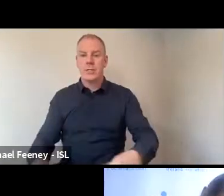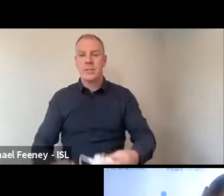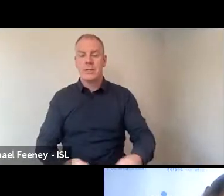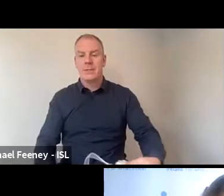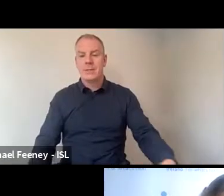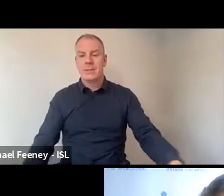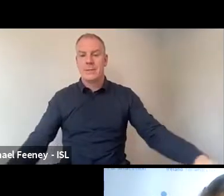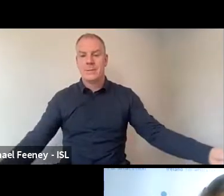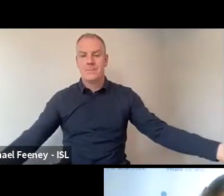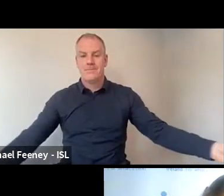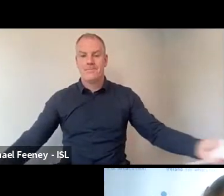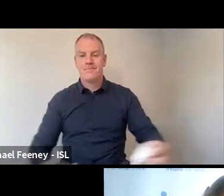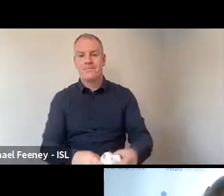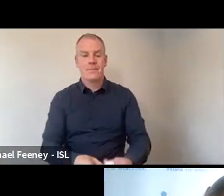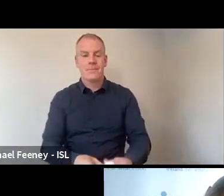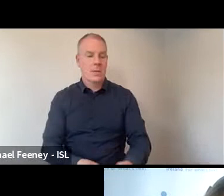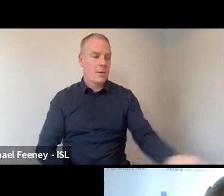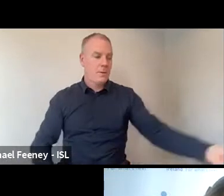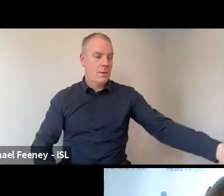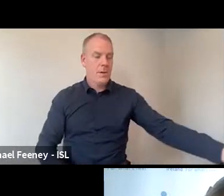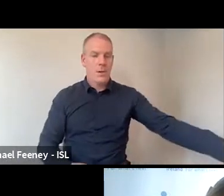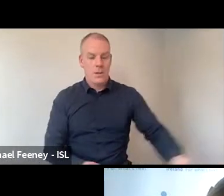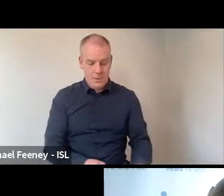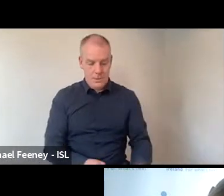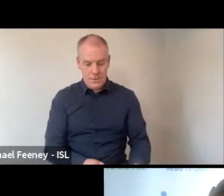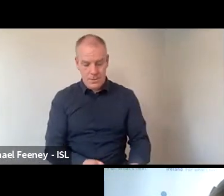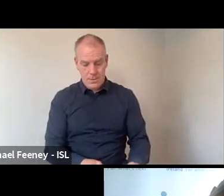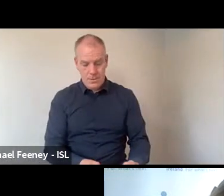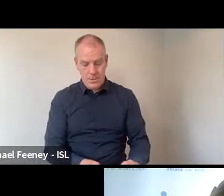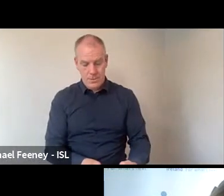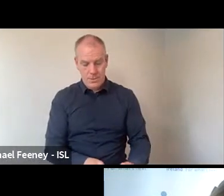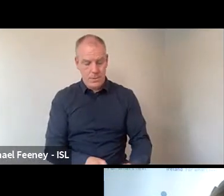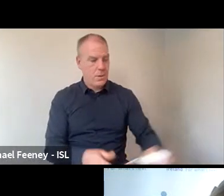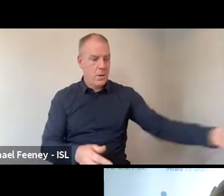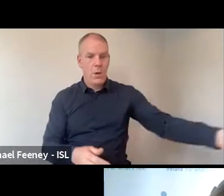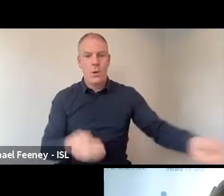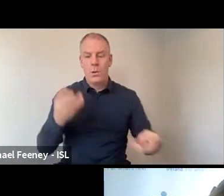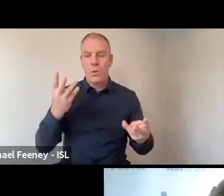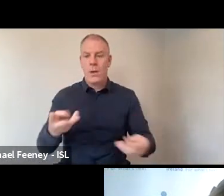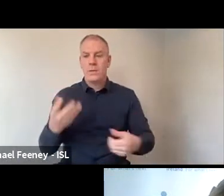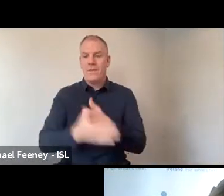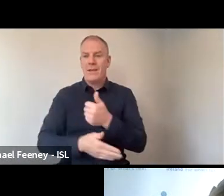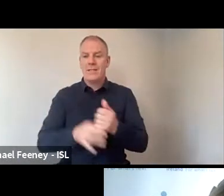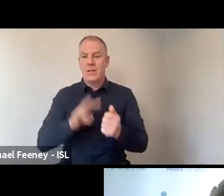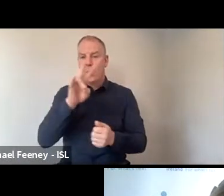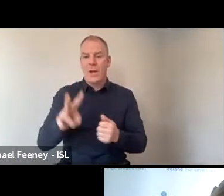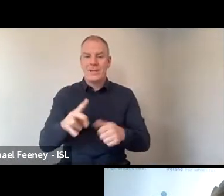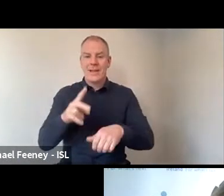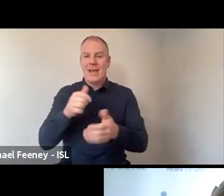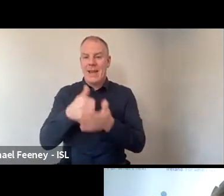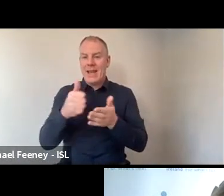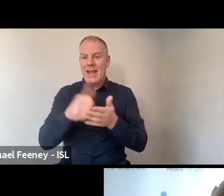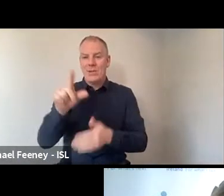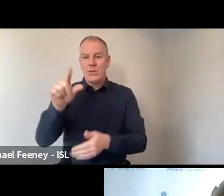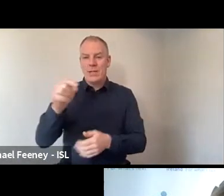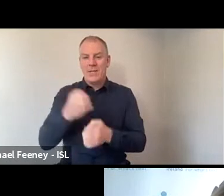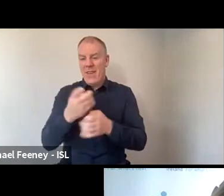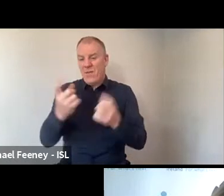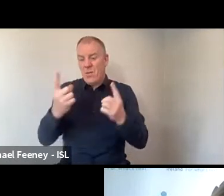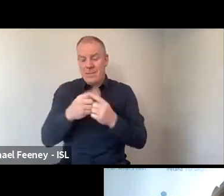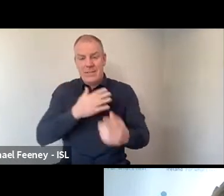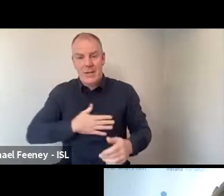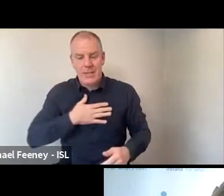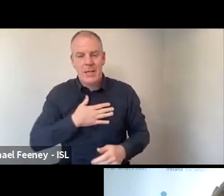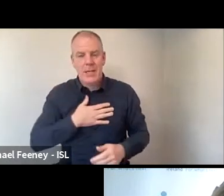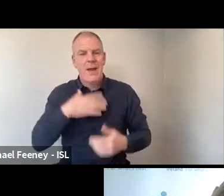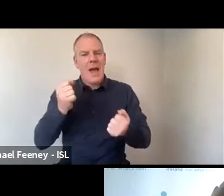people. We are committed to ending the session by 11.20, as we had said, to make sure we stay within the time for everybody. But